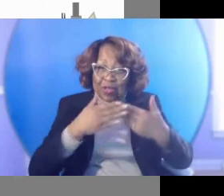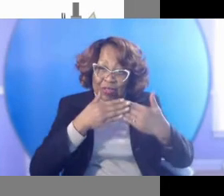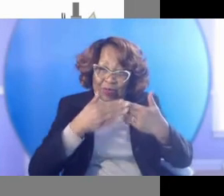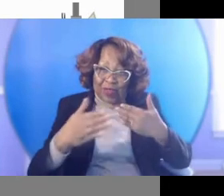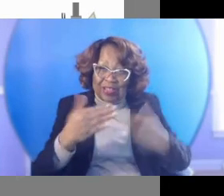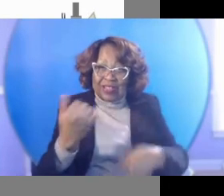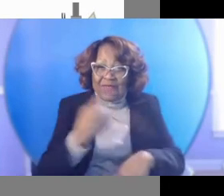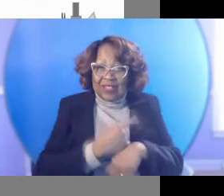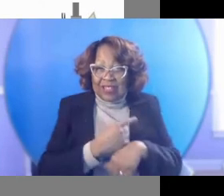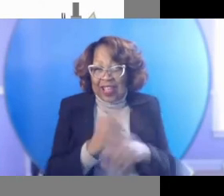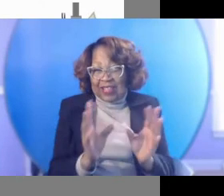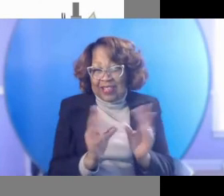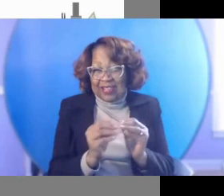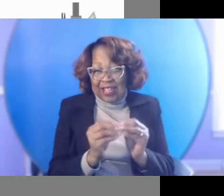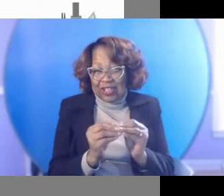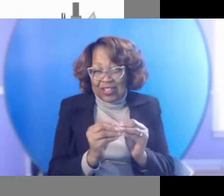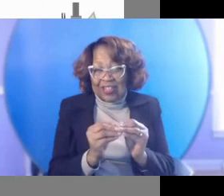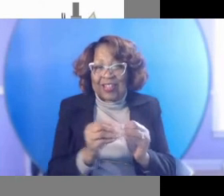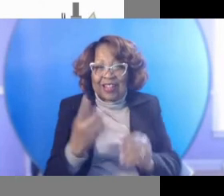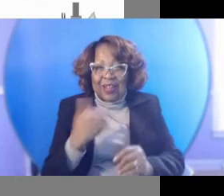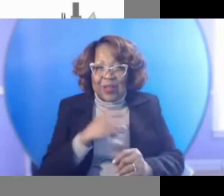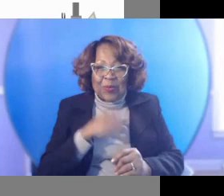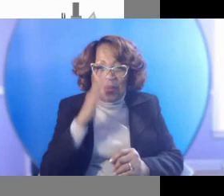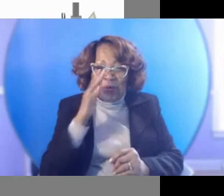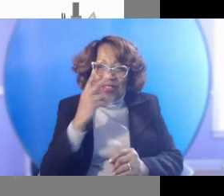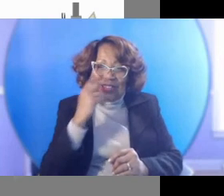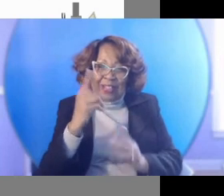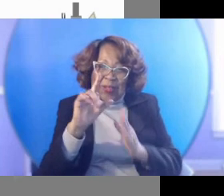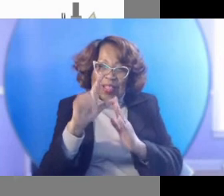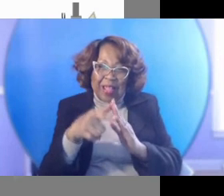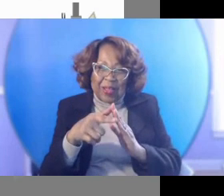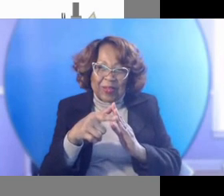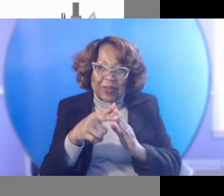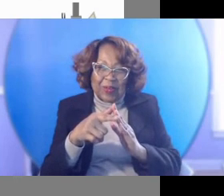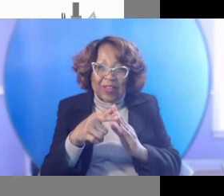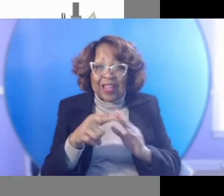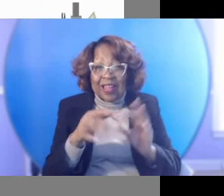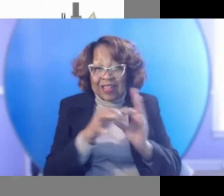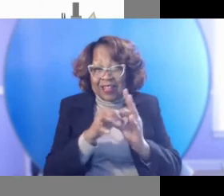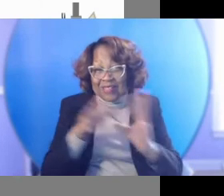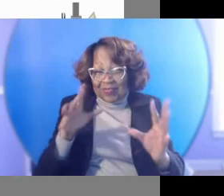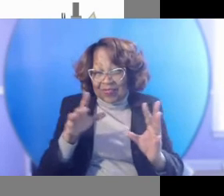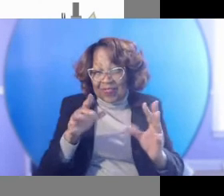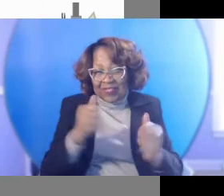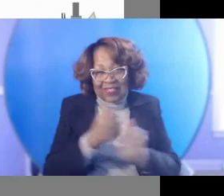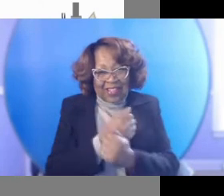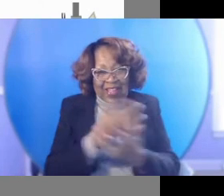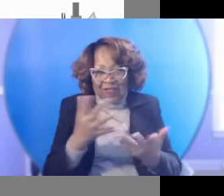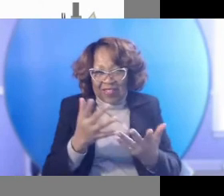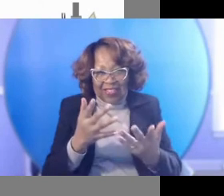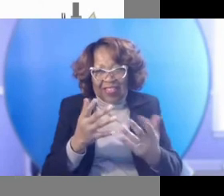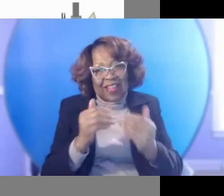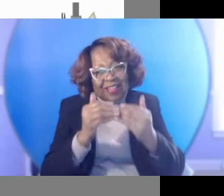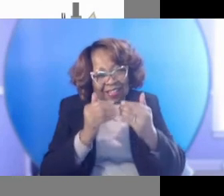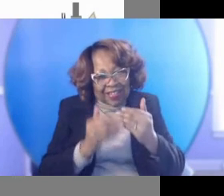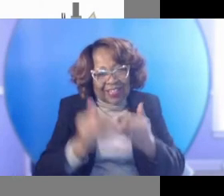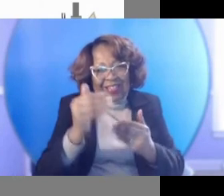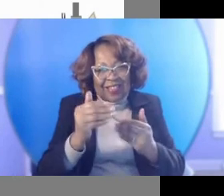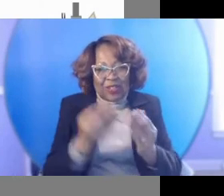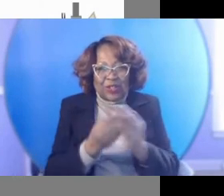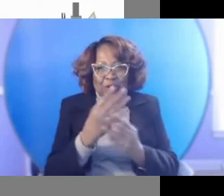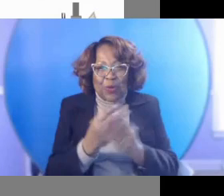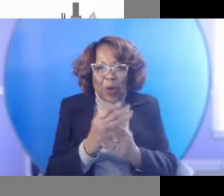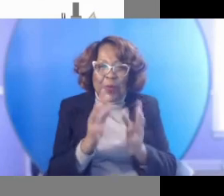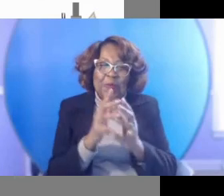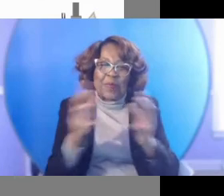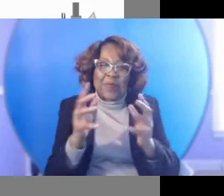And we will see you later. And as I sign off with everything, keep starting and growing. fine. Much love. Thank